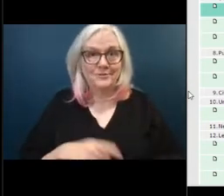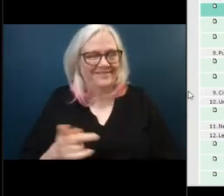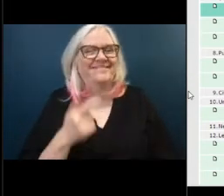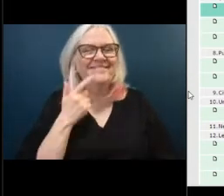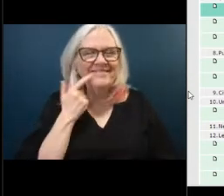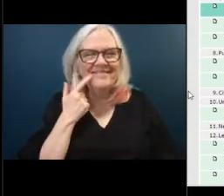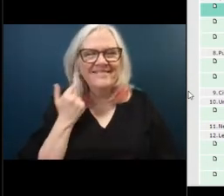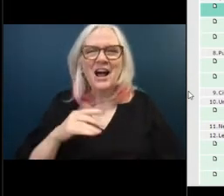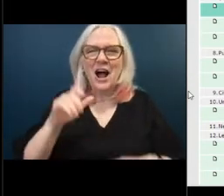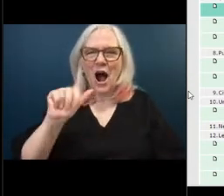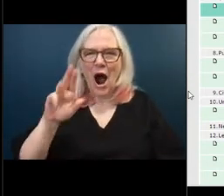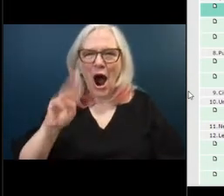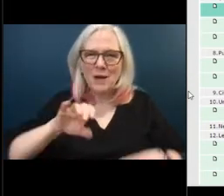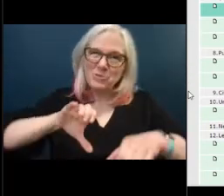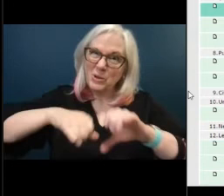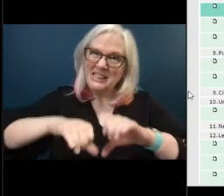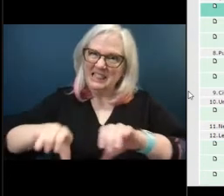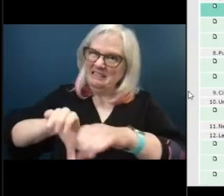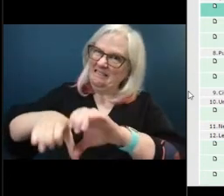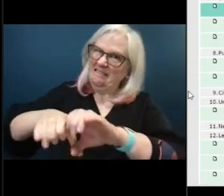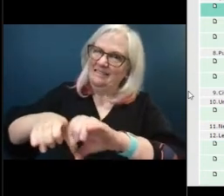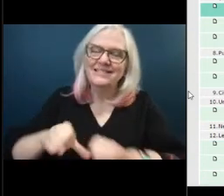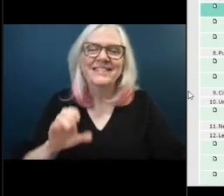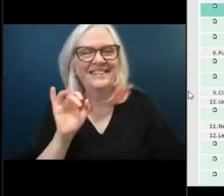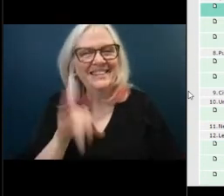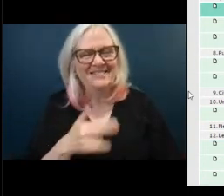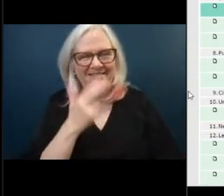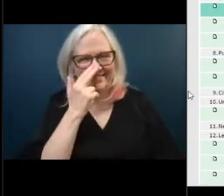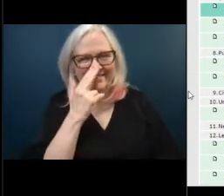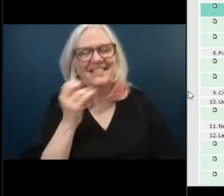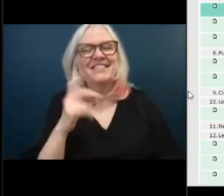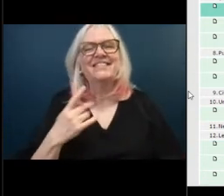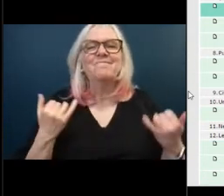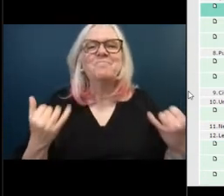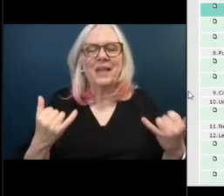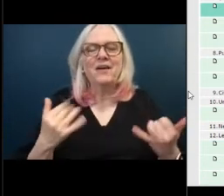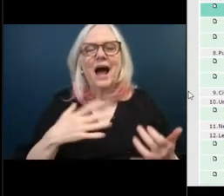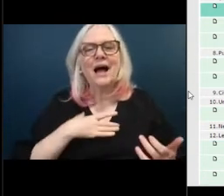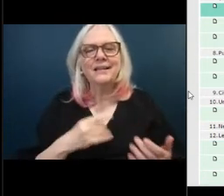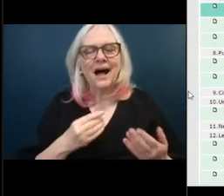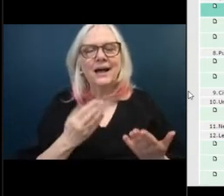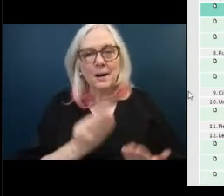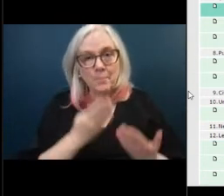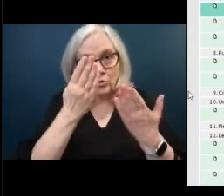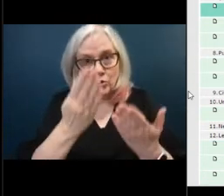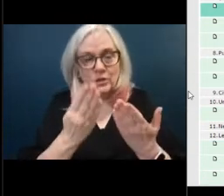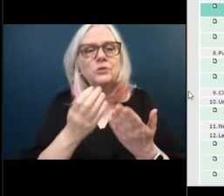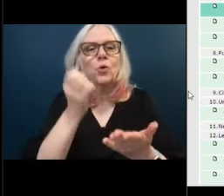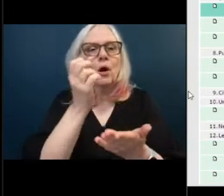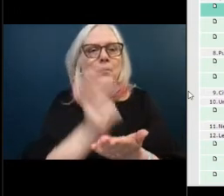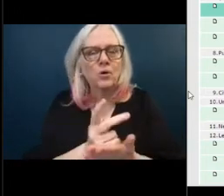arm twisting um if there's no other comments i'd like a motion to approve resolution r22